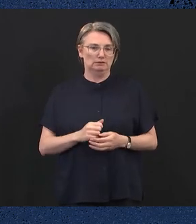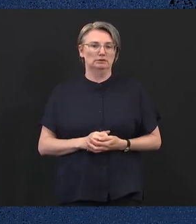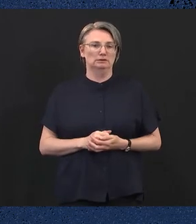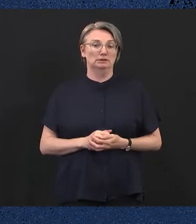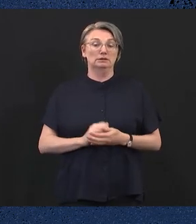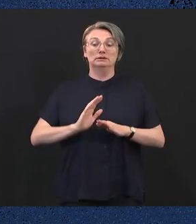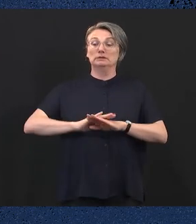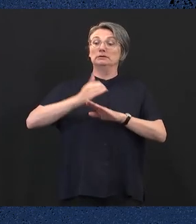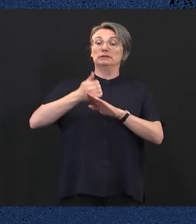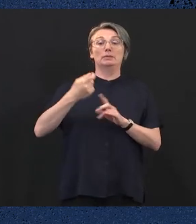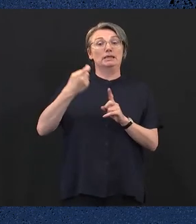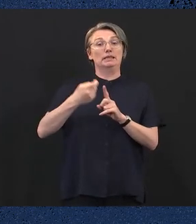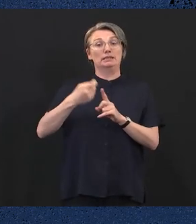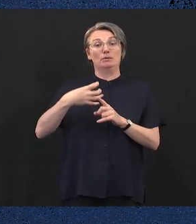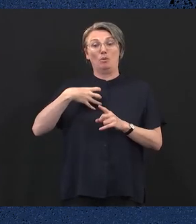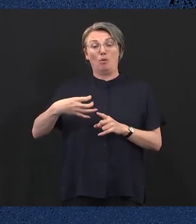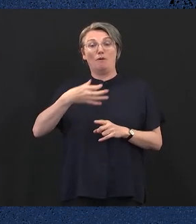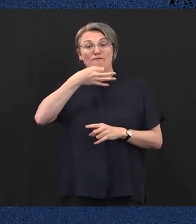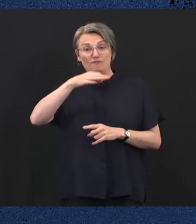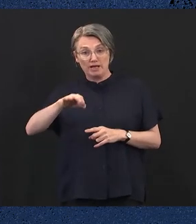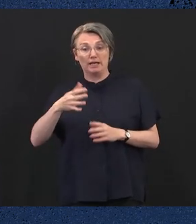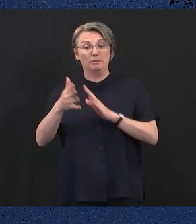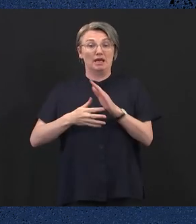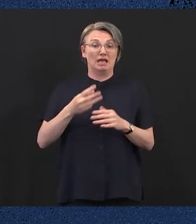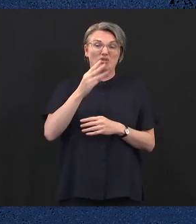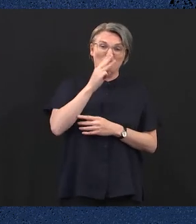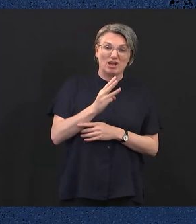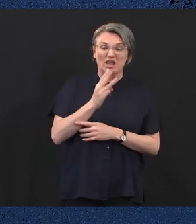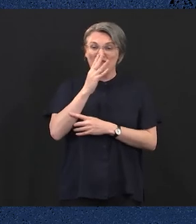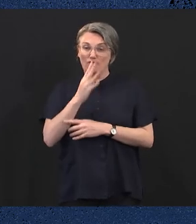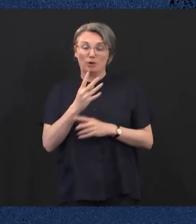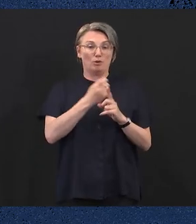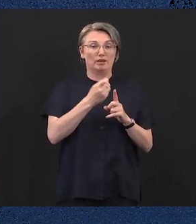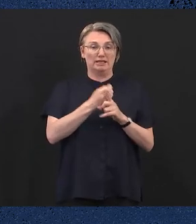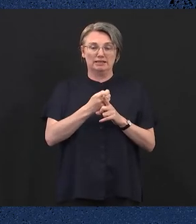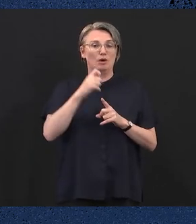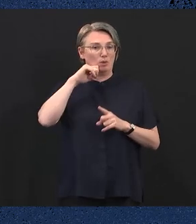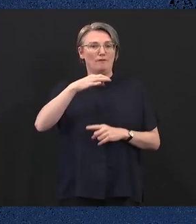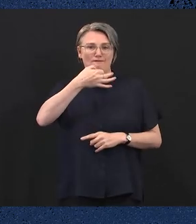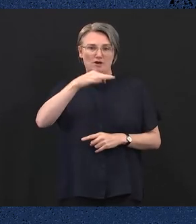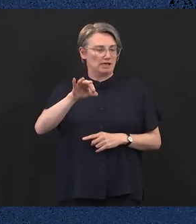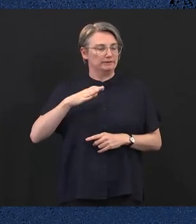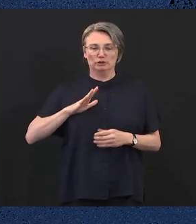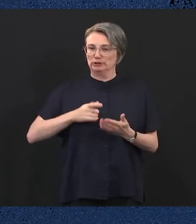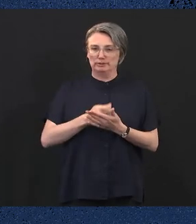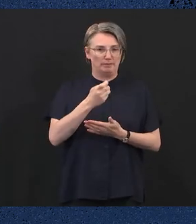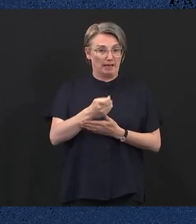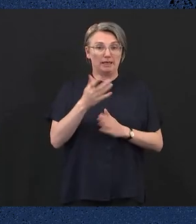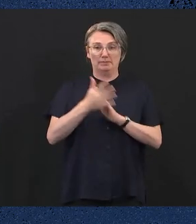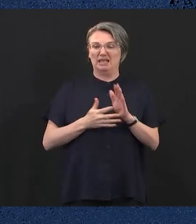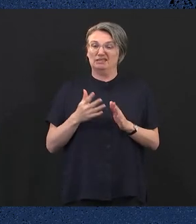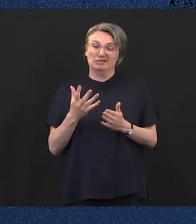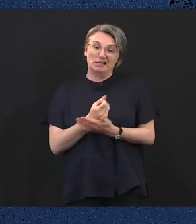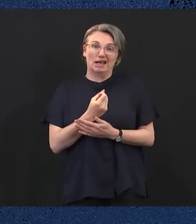life, the government will make three and four-year-old kinder free, saving families up to two and a half thousand dollars per